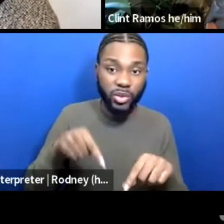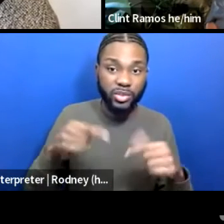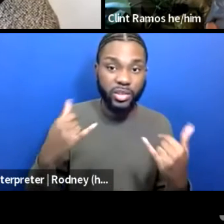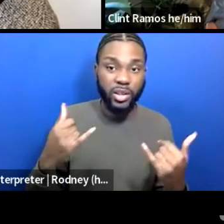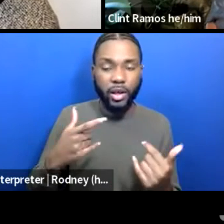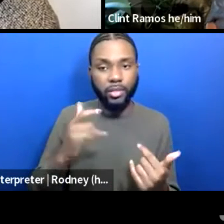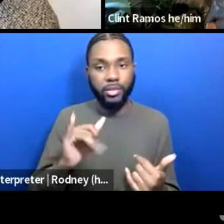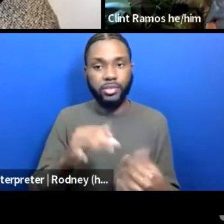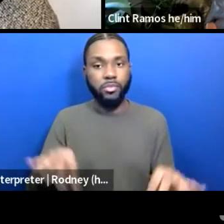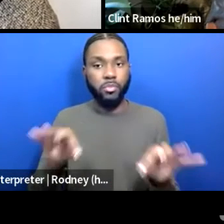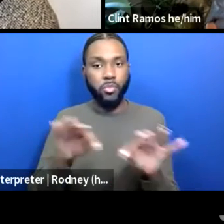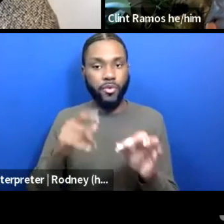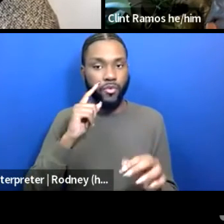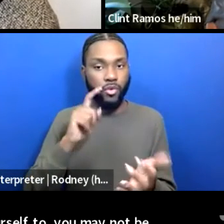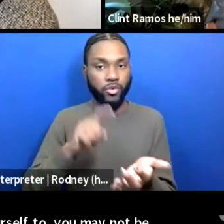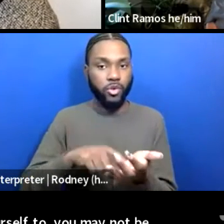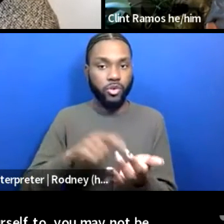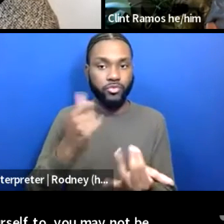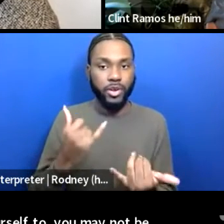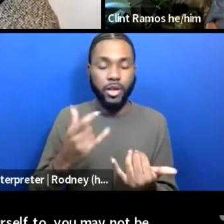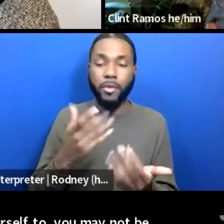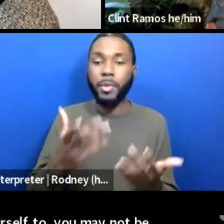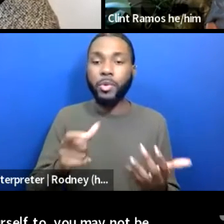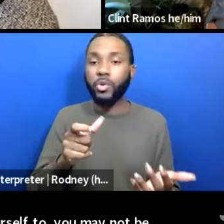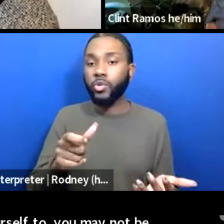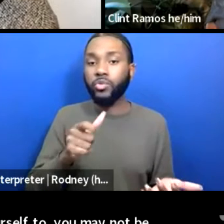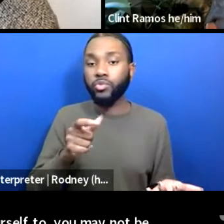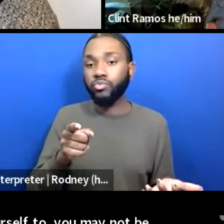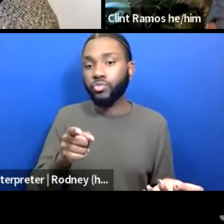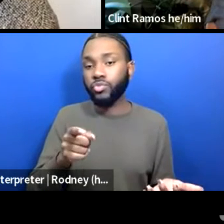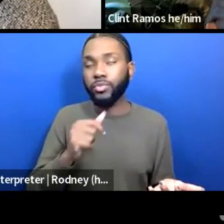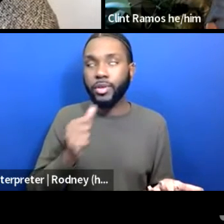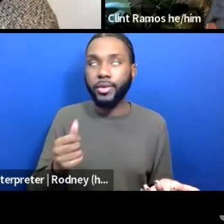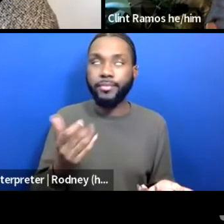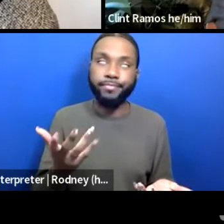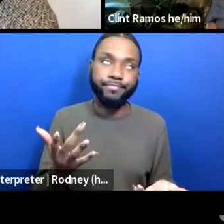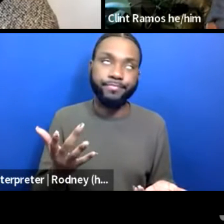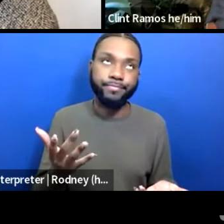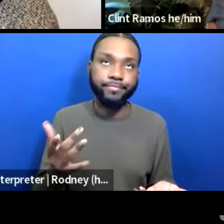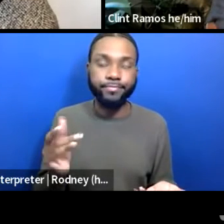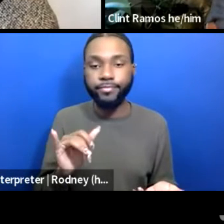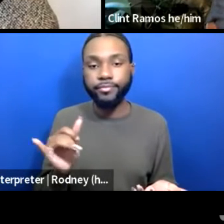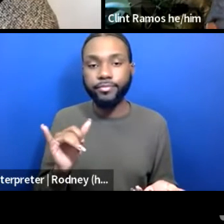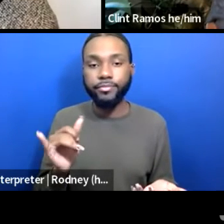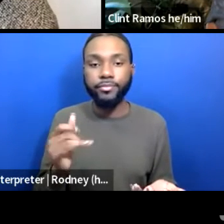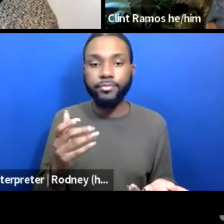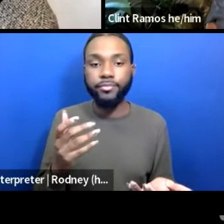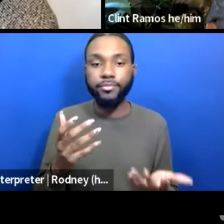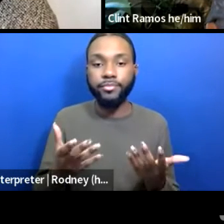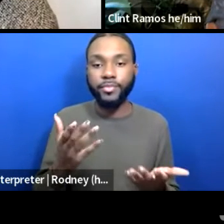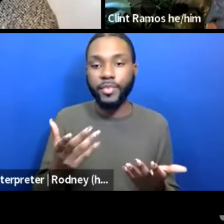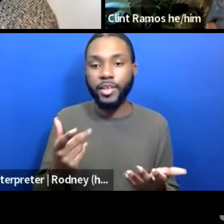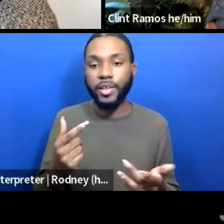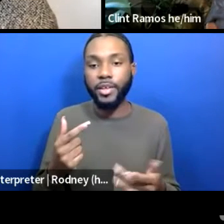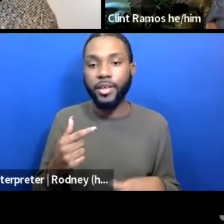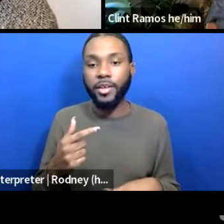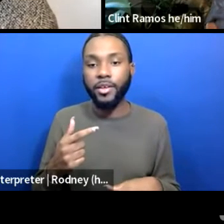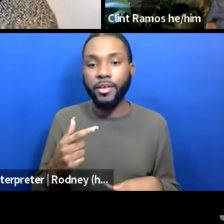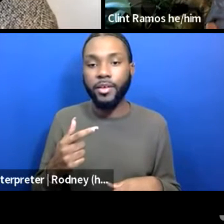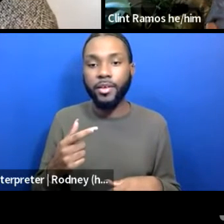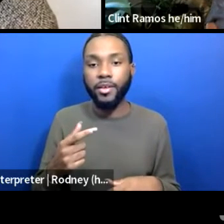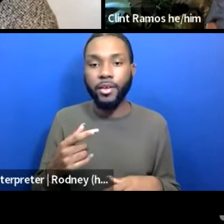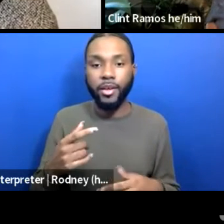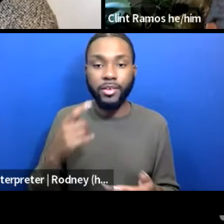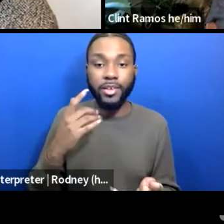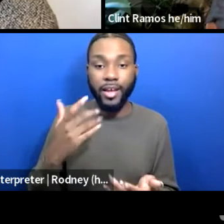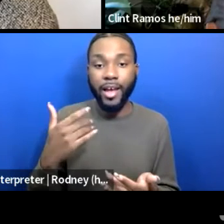yourself, too. You may not be at the point of, like, experience. You may be, you I have my own kindness to baby Rachel, really misunderstood the